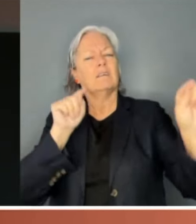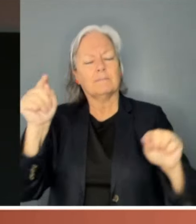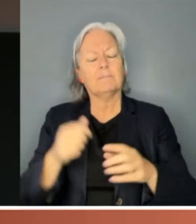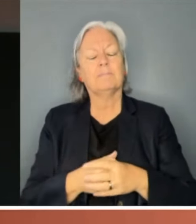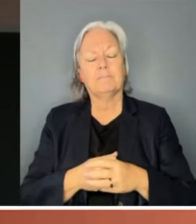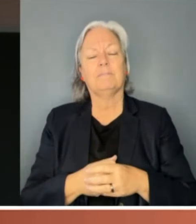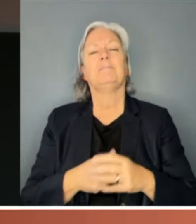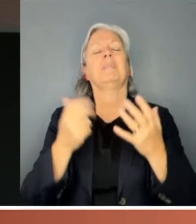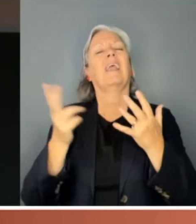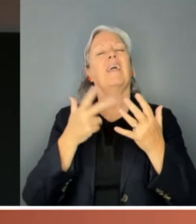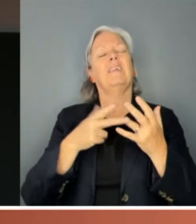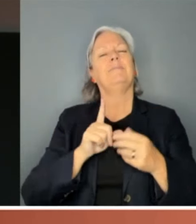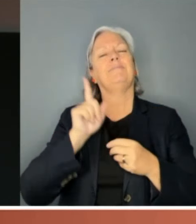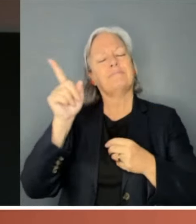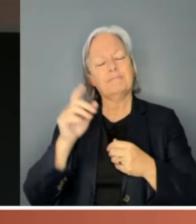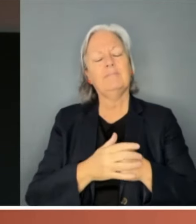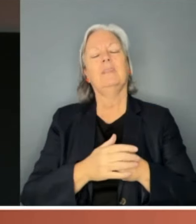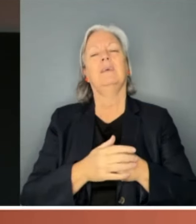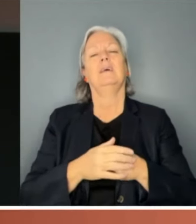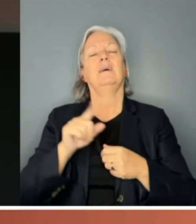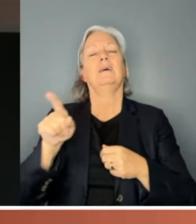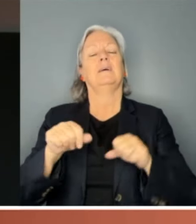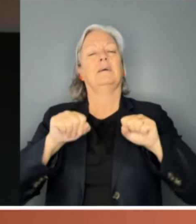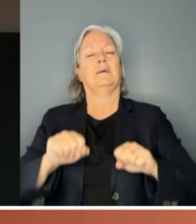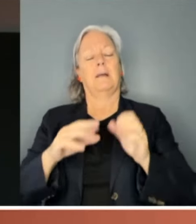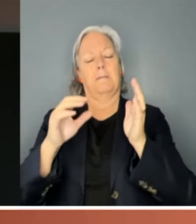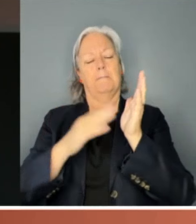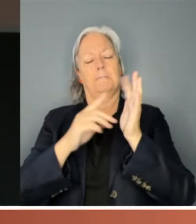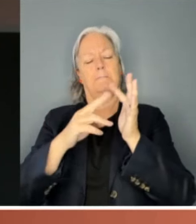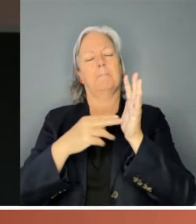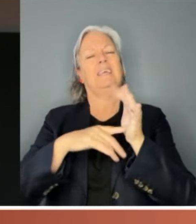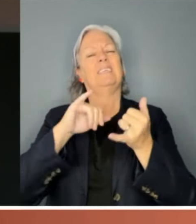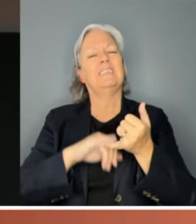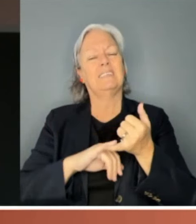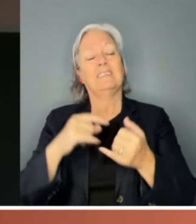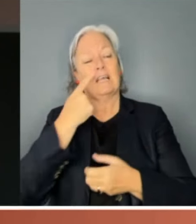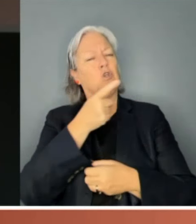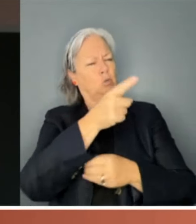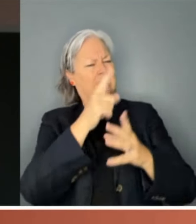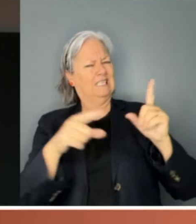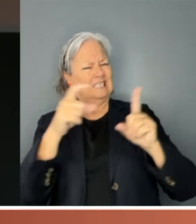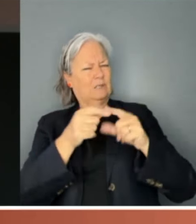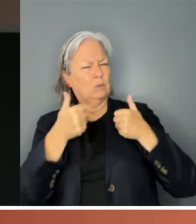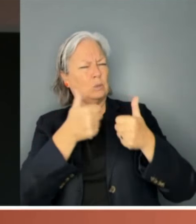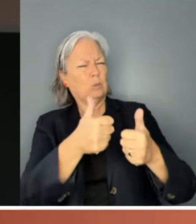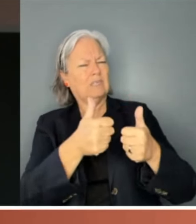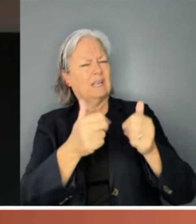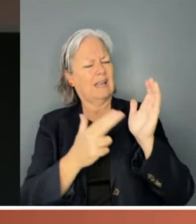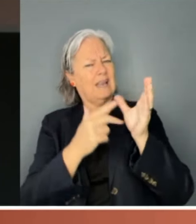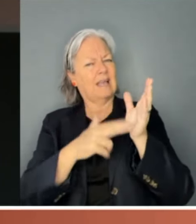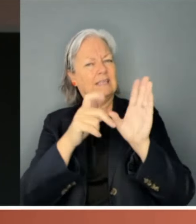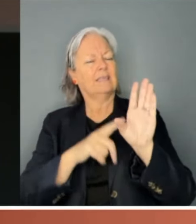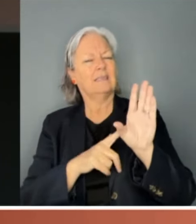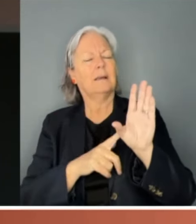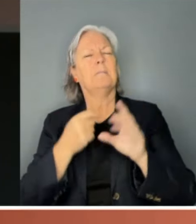parlour, Prime Minister Menzies said, you did very well, Nancy, but I suggest you